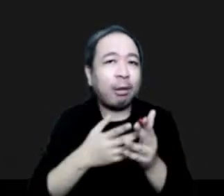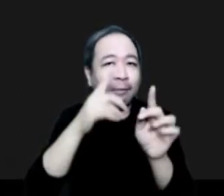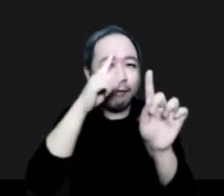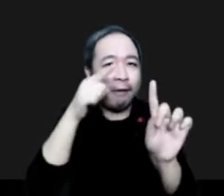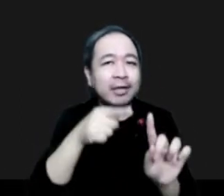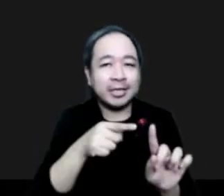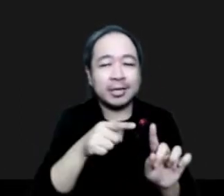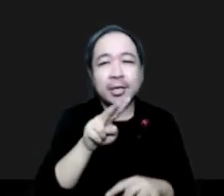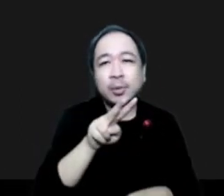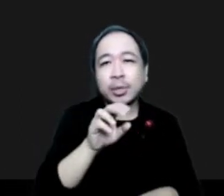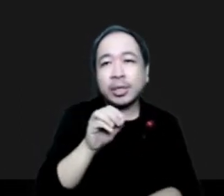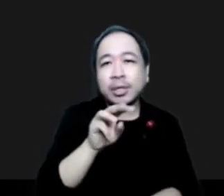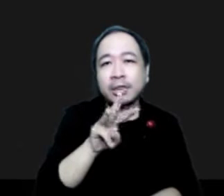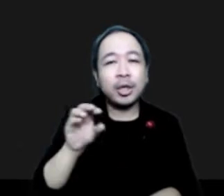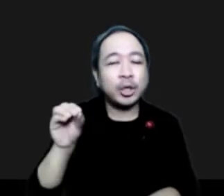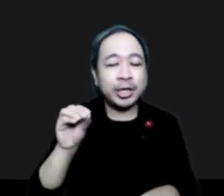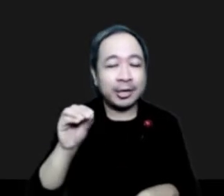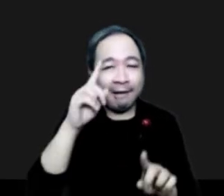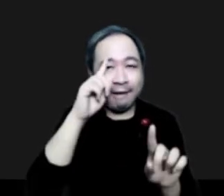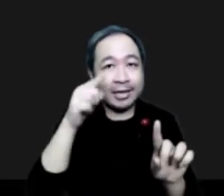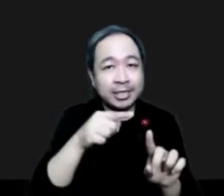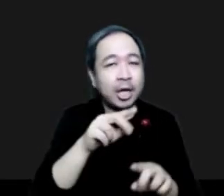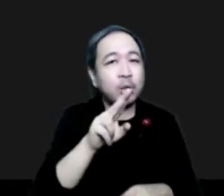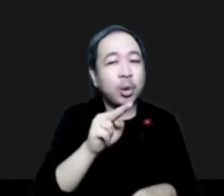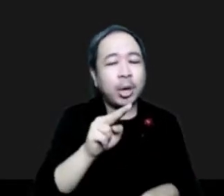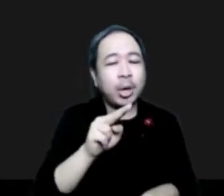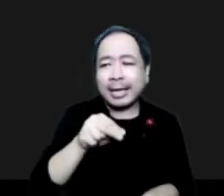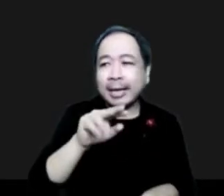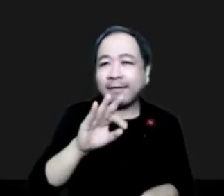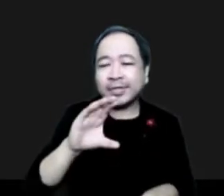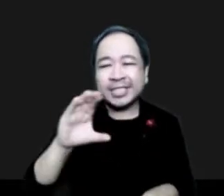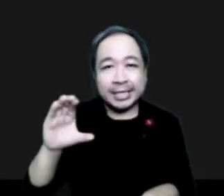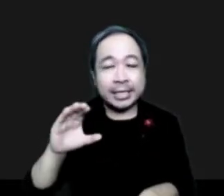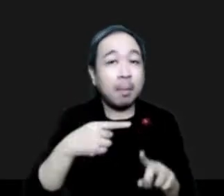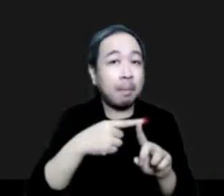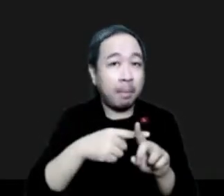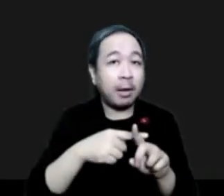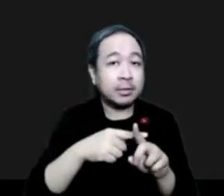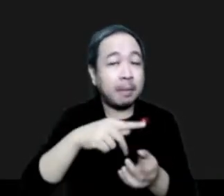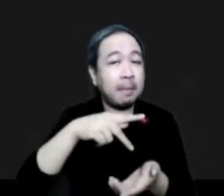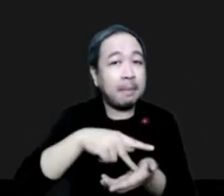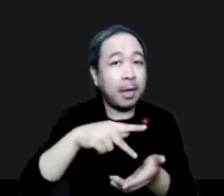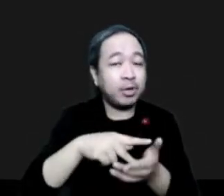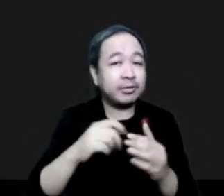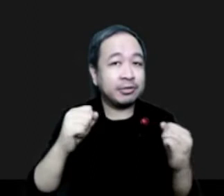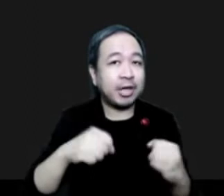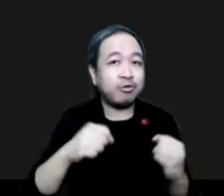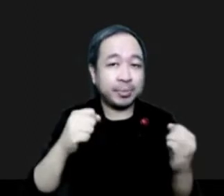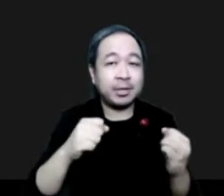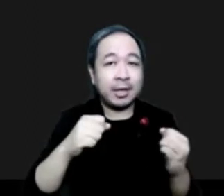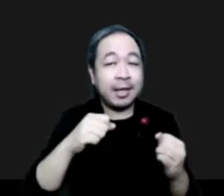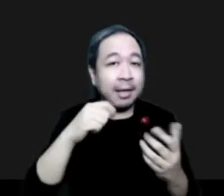agenda, the UNFCC, including the Paris Agreement, and the Sendai Framework for Disaster Risk Production 2015